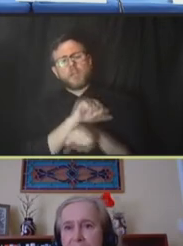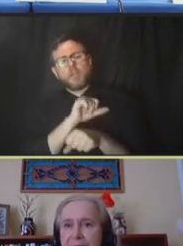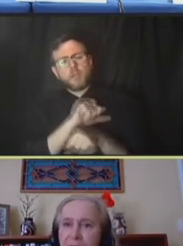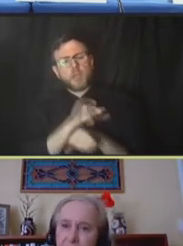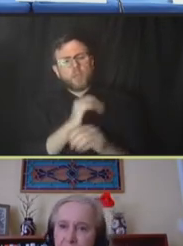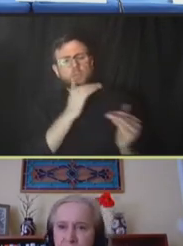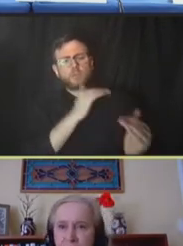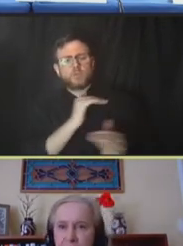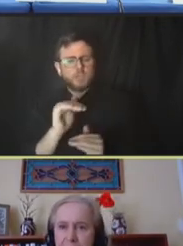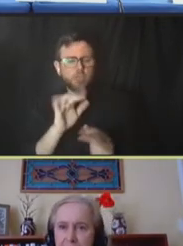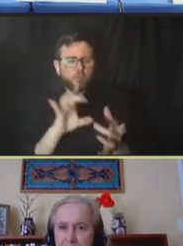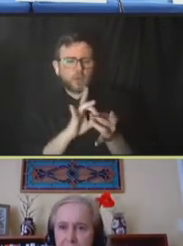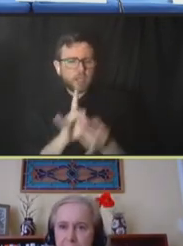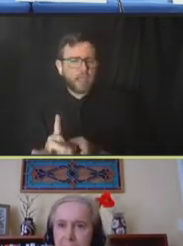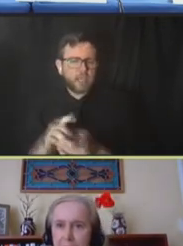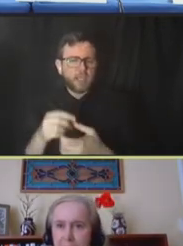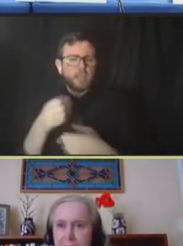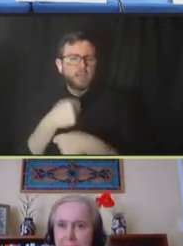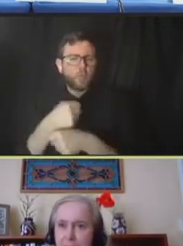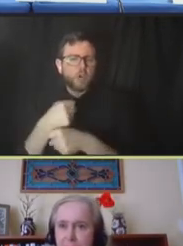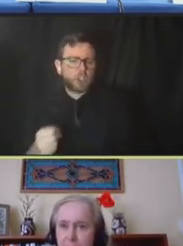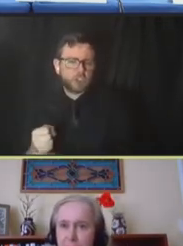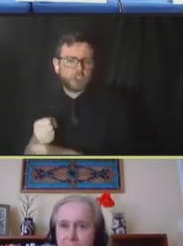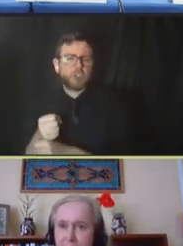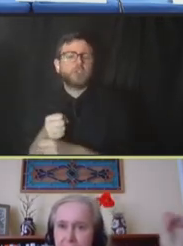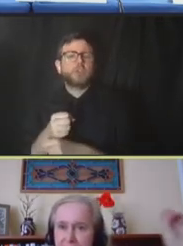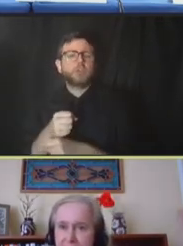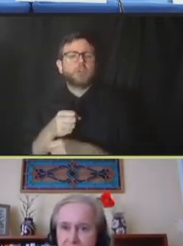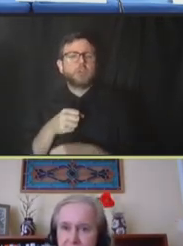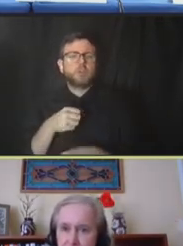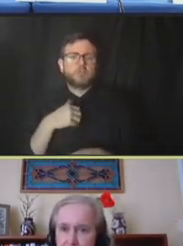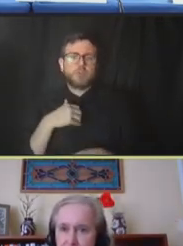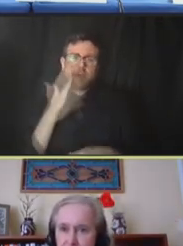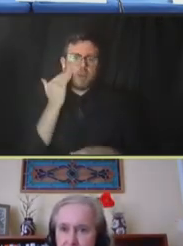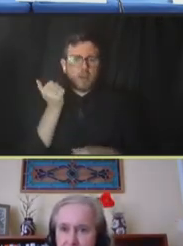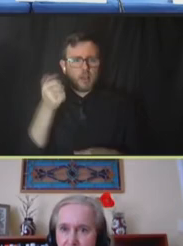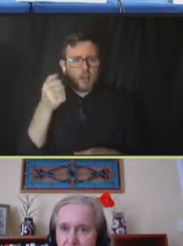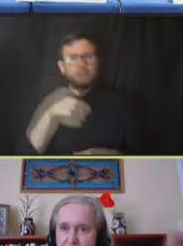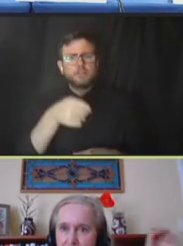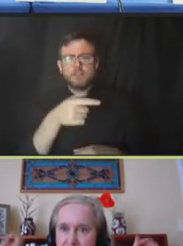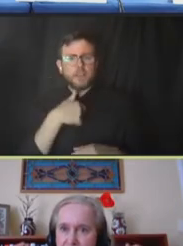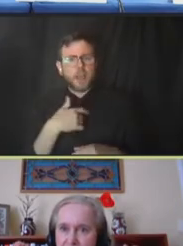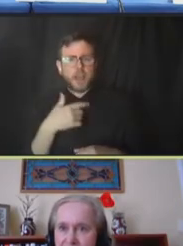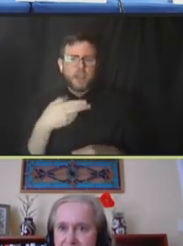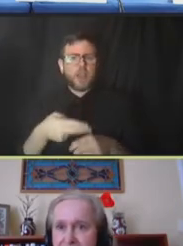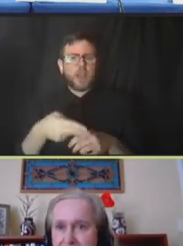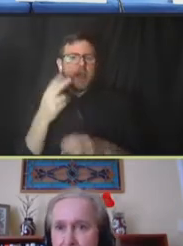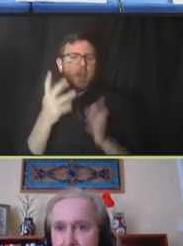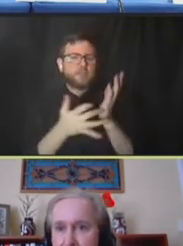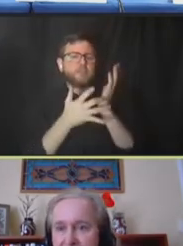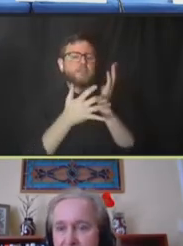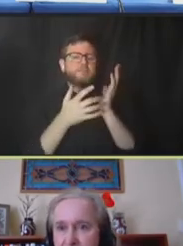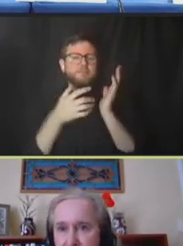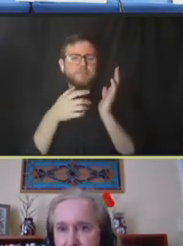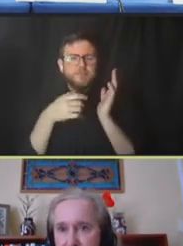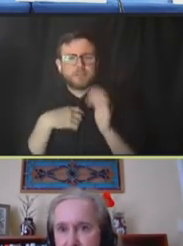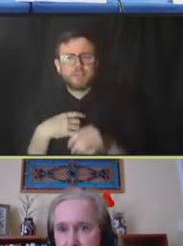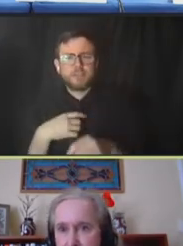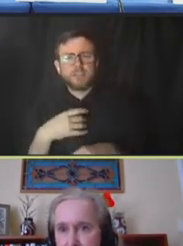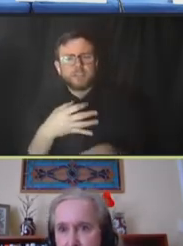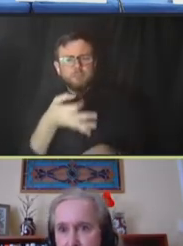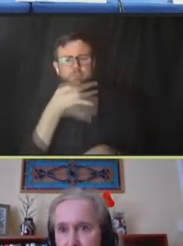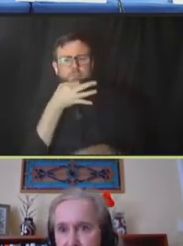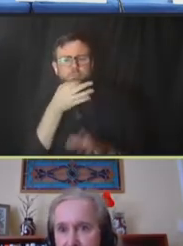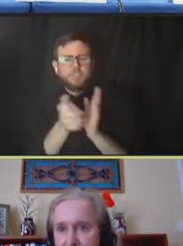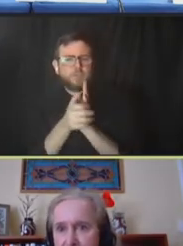and the firms are competing, right? Because, you know, high tech is so important now. Expertise in vaccine manufacturing is